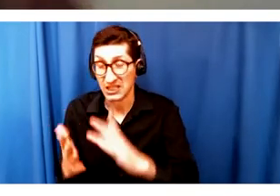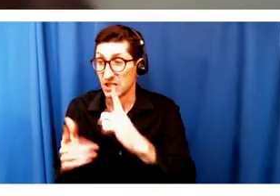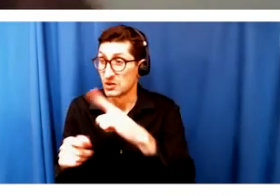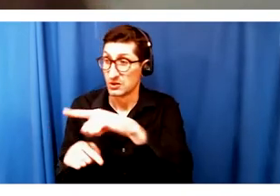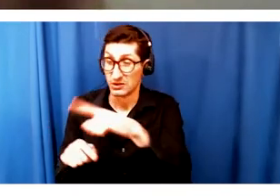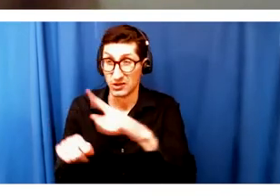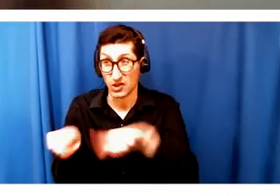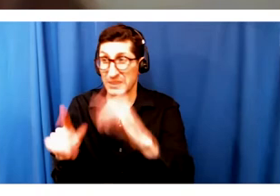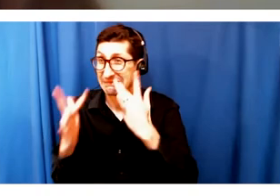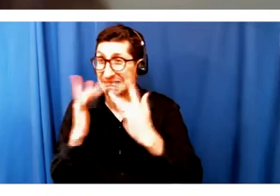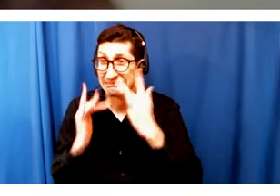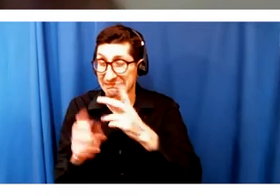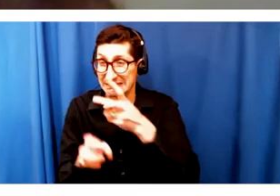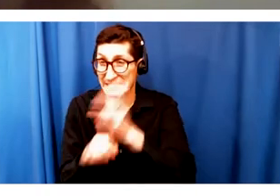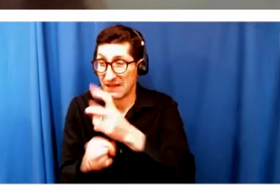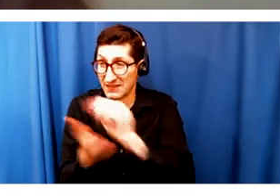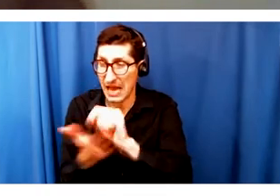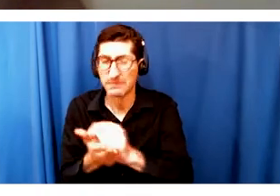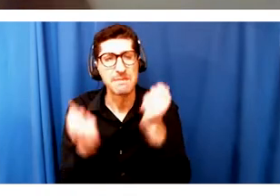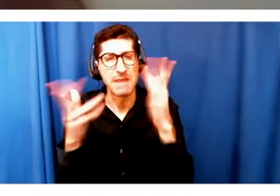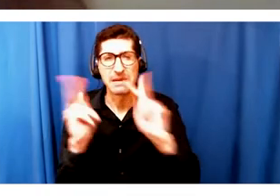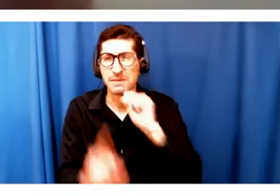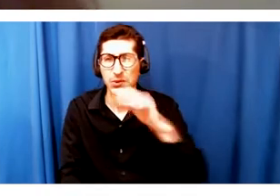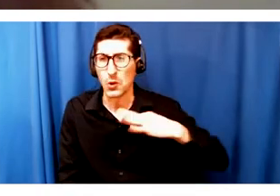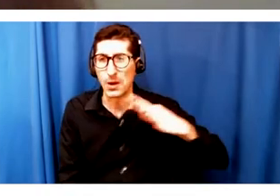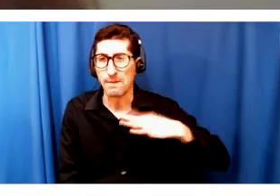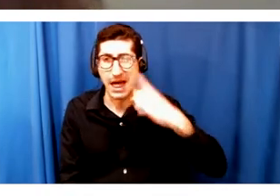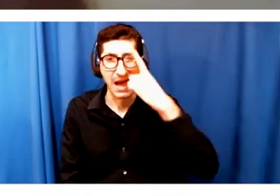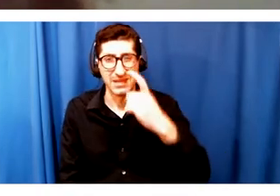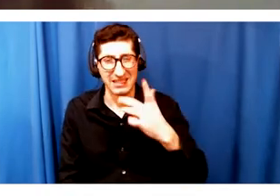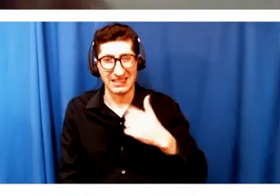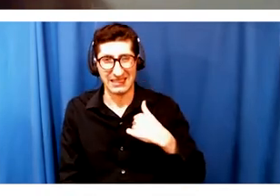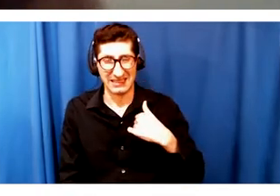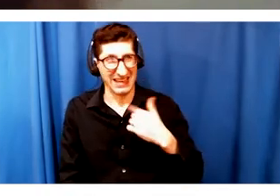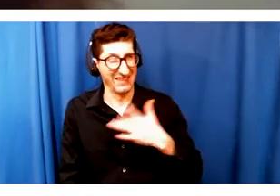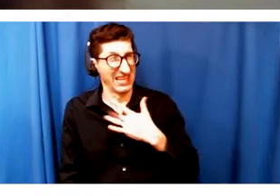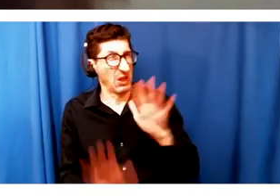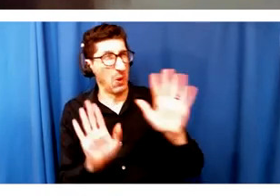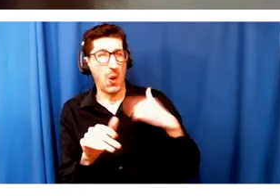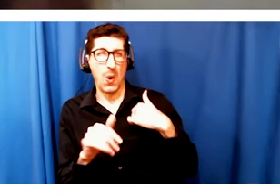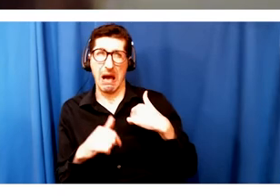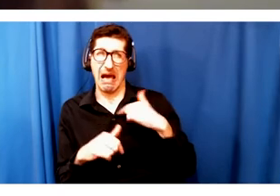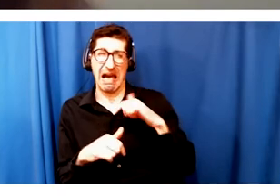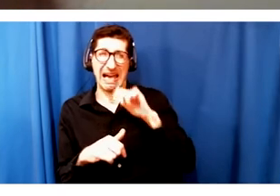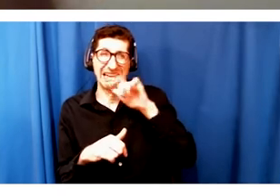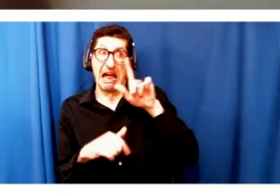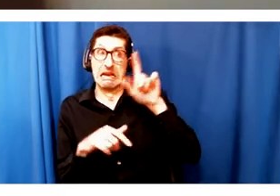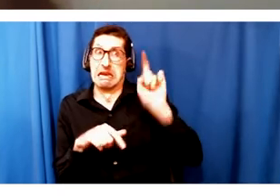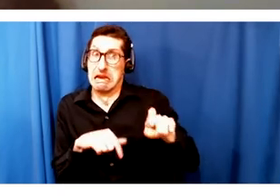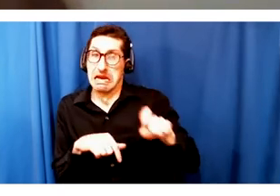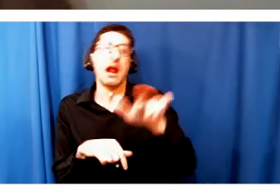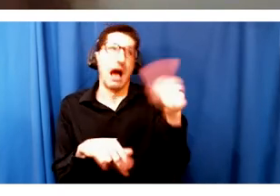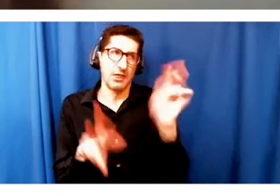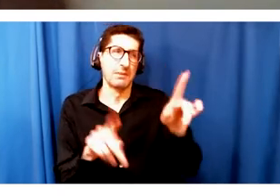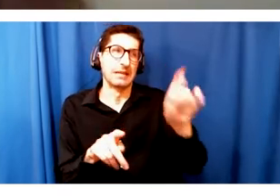others who might need it more or think that they do not qualify. So I would just like to urge everybody who is struggling to consider applying.